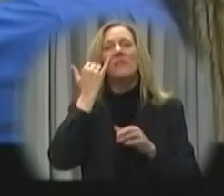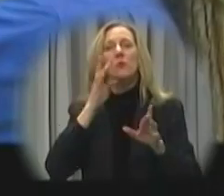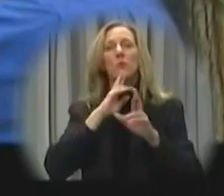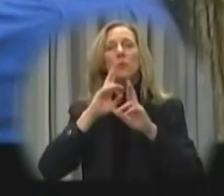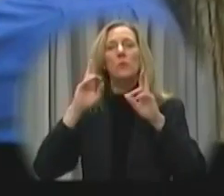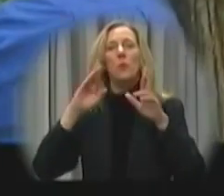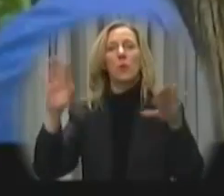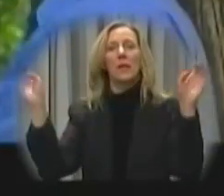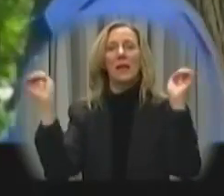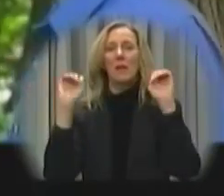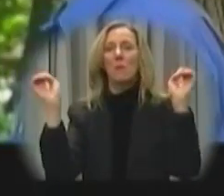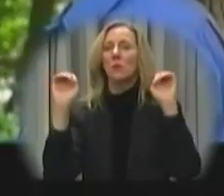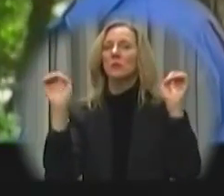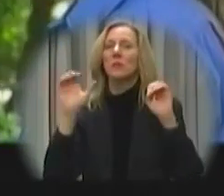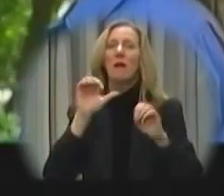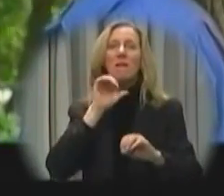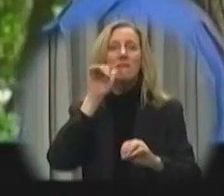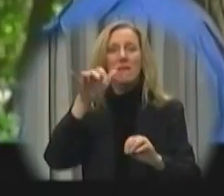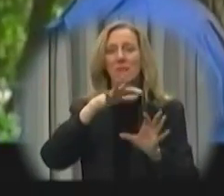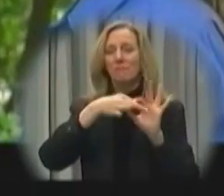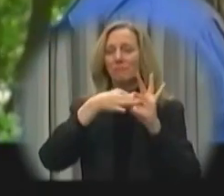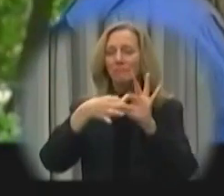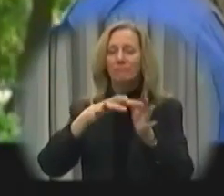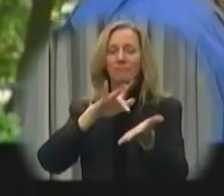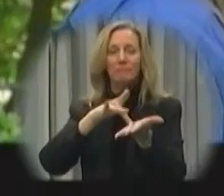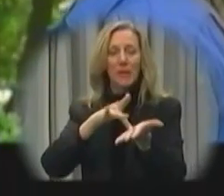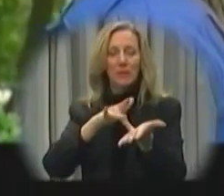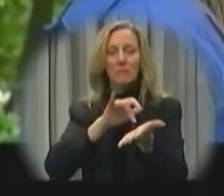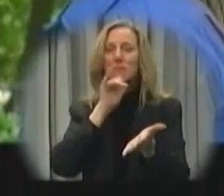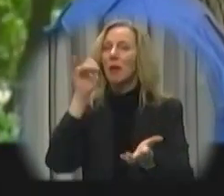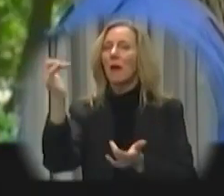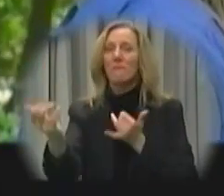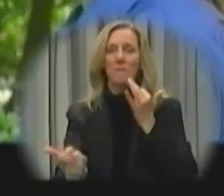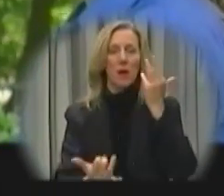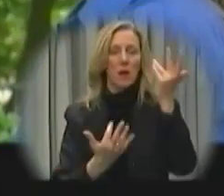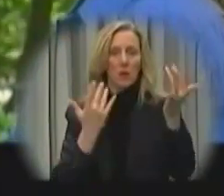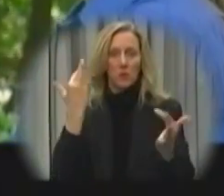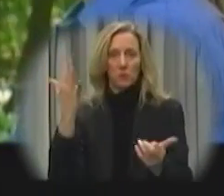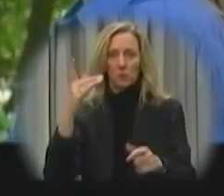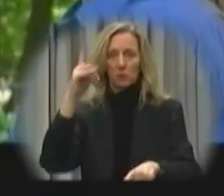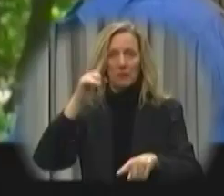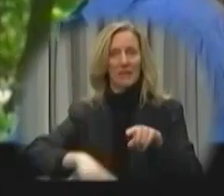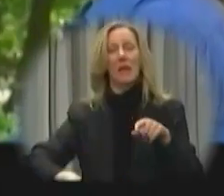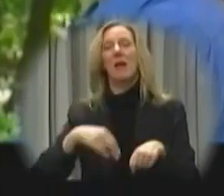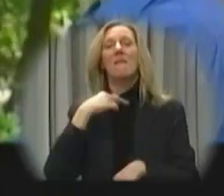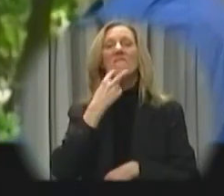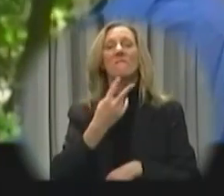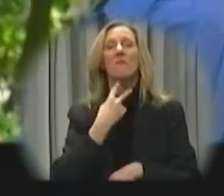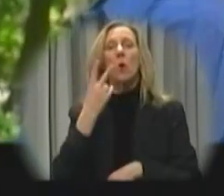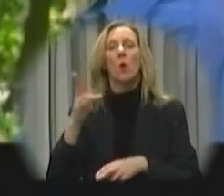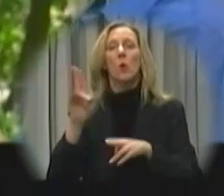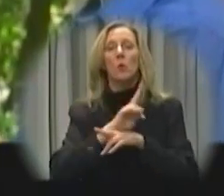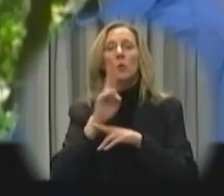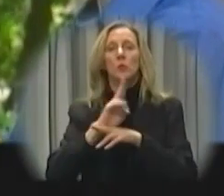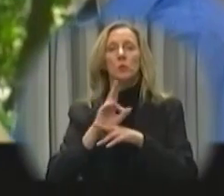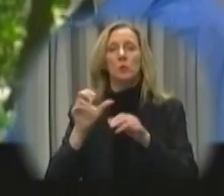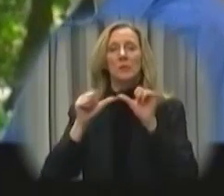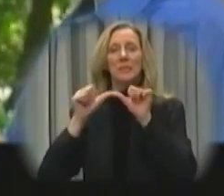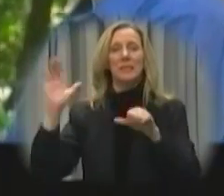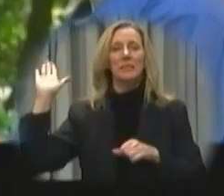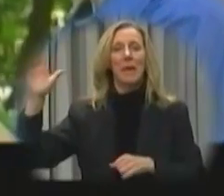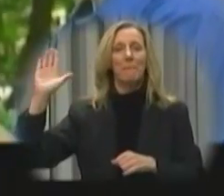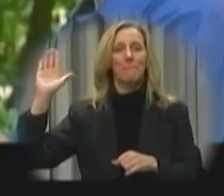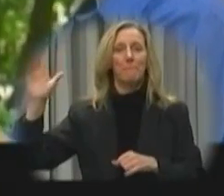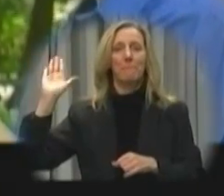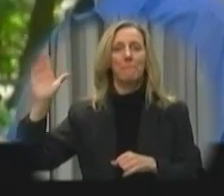If you are reporting an emergency that is not of a medical nature and is not a fire and you cannot voice, use the